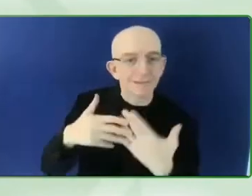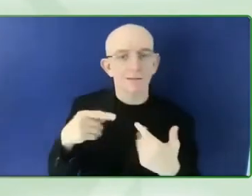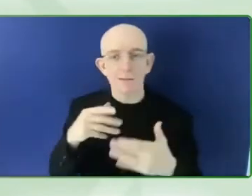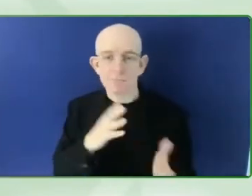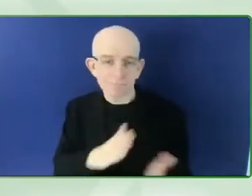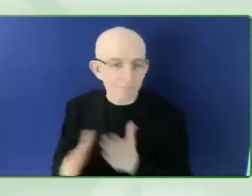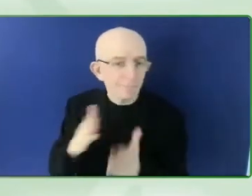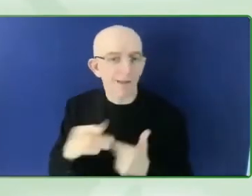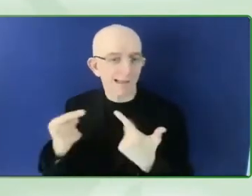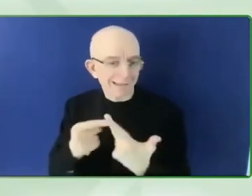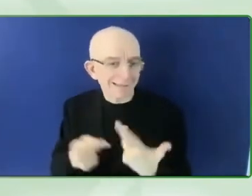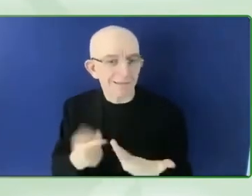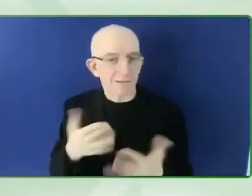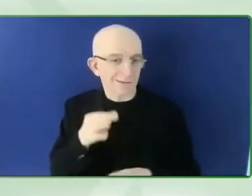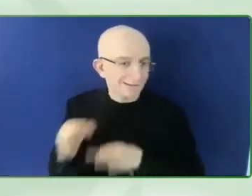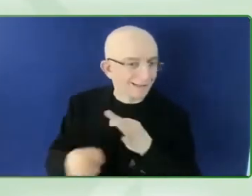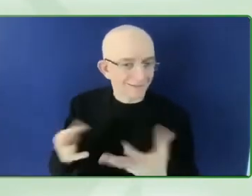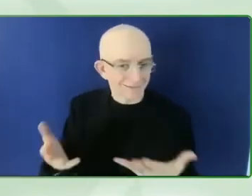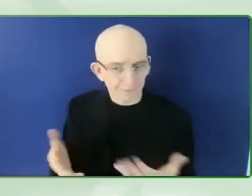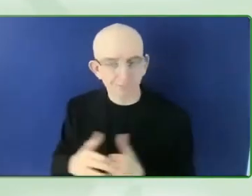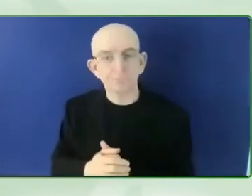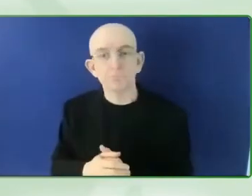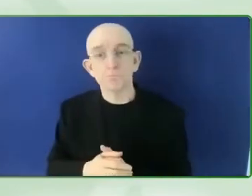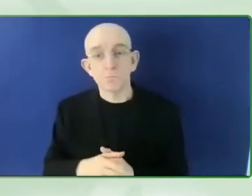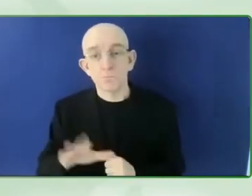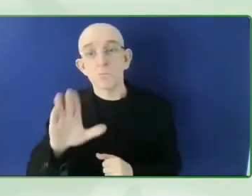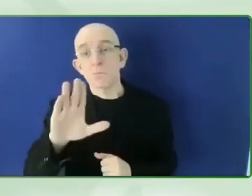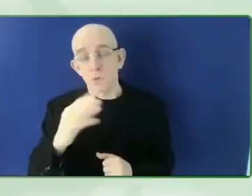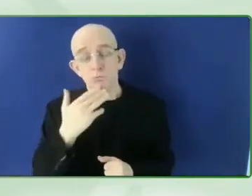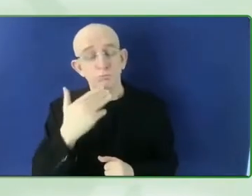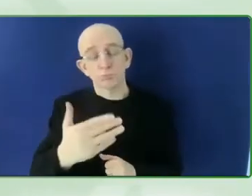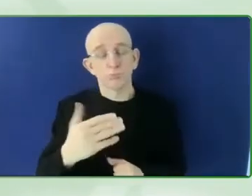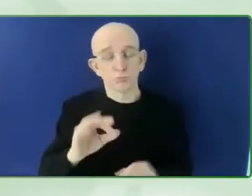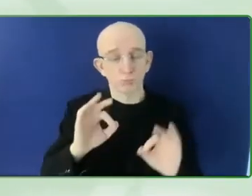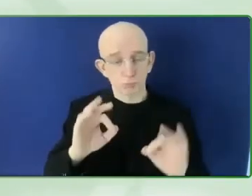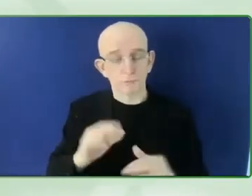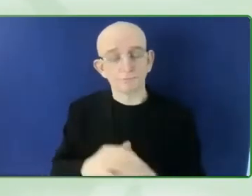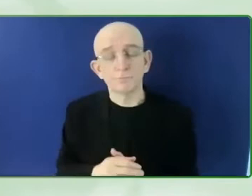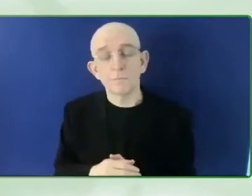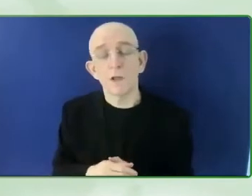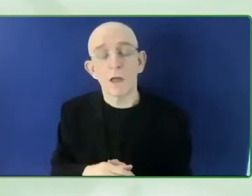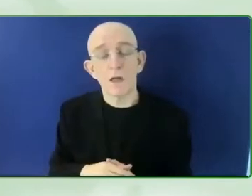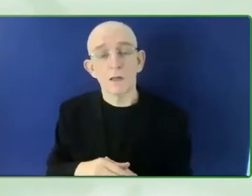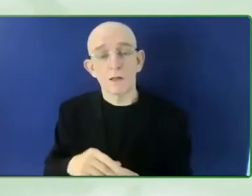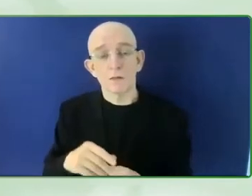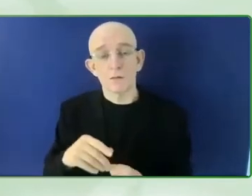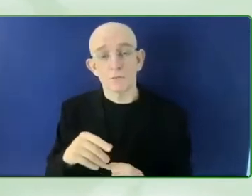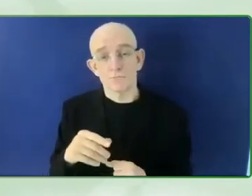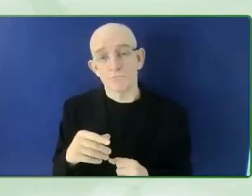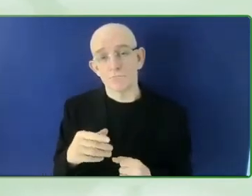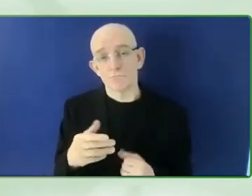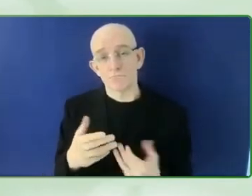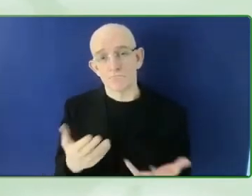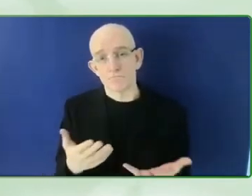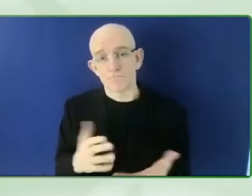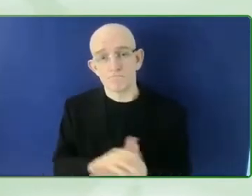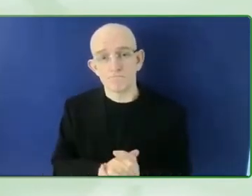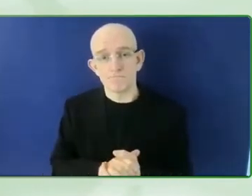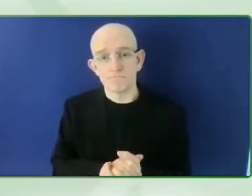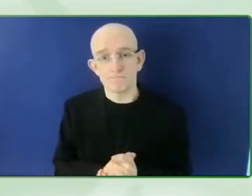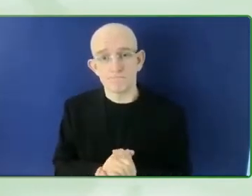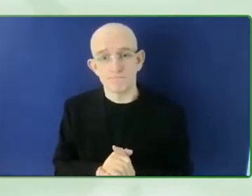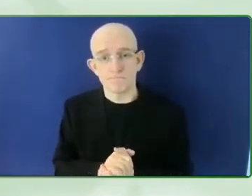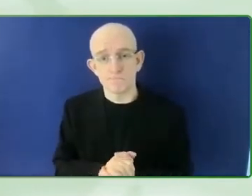and our partnerships, one of the things we're doing is creating an evidence base on this subject. In particular, if